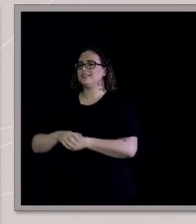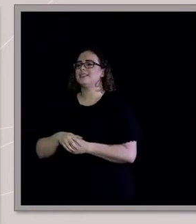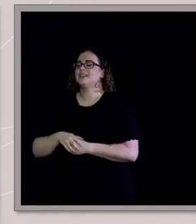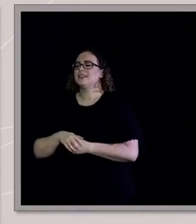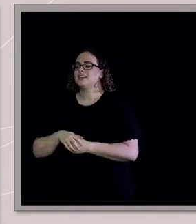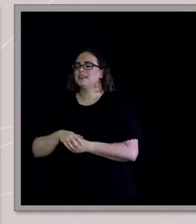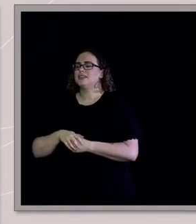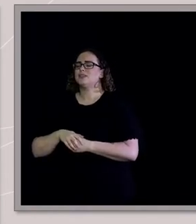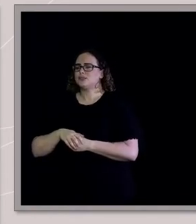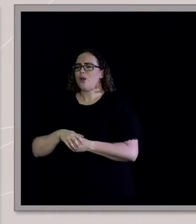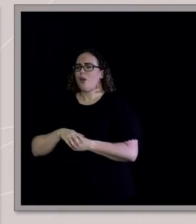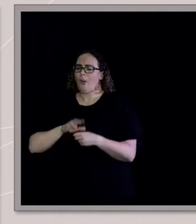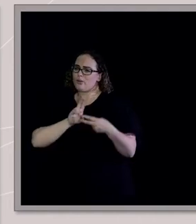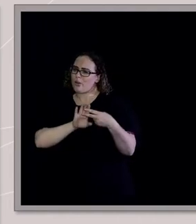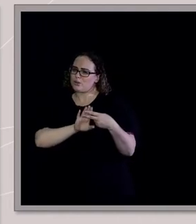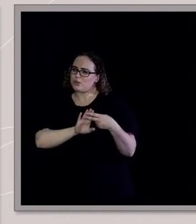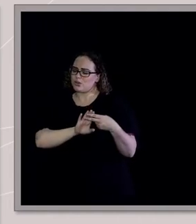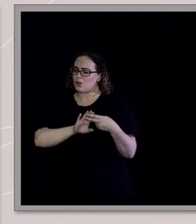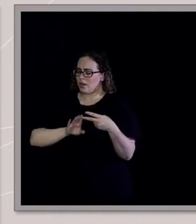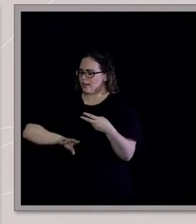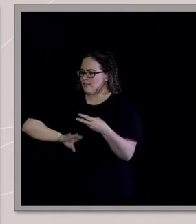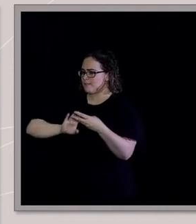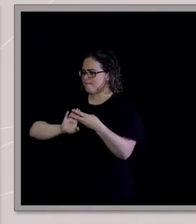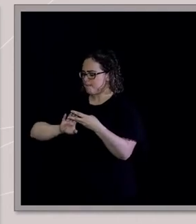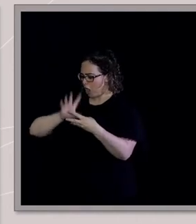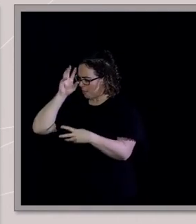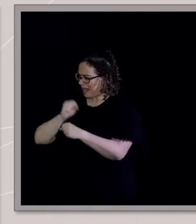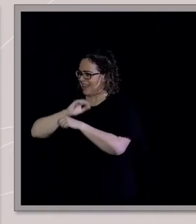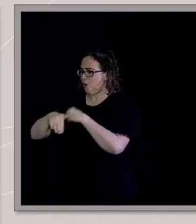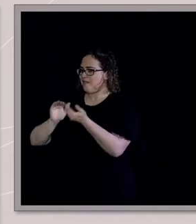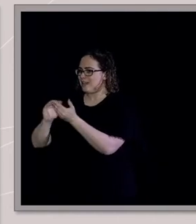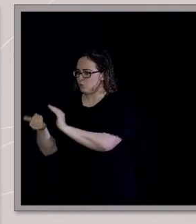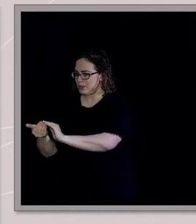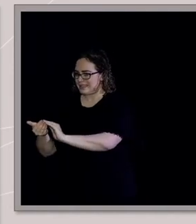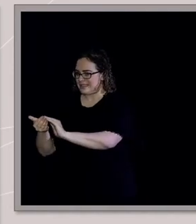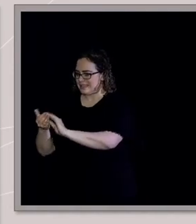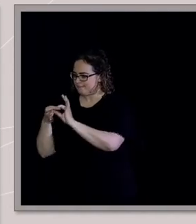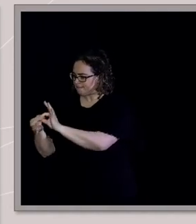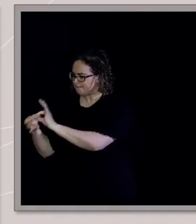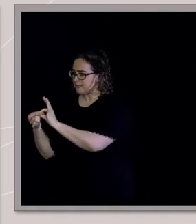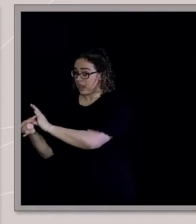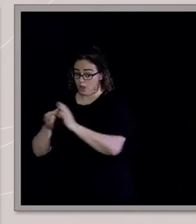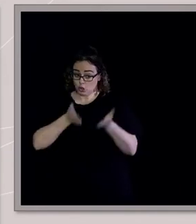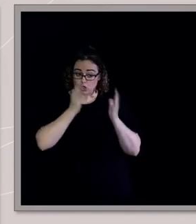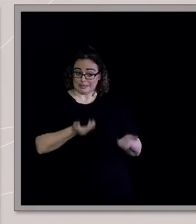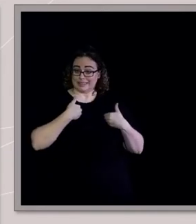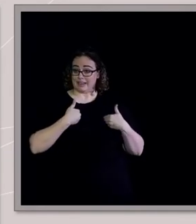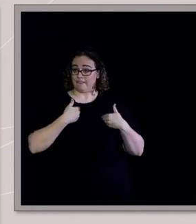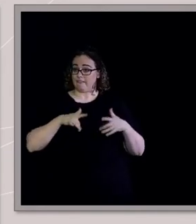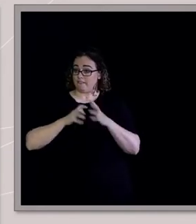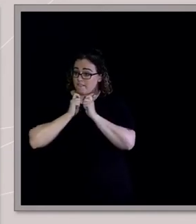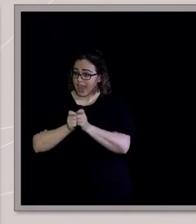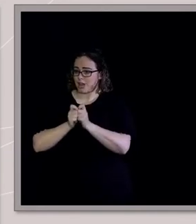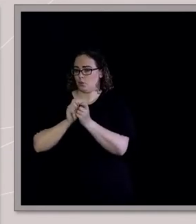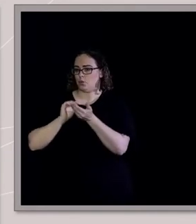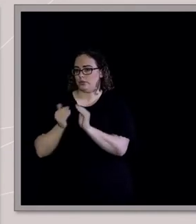believe big time in community, which is something that I took from the church and loved about the church and realized later on in life that I was working